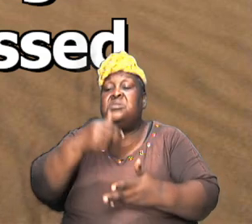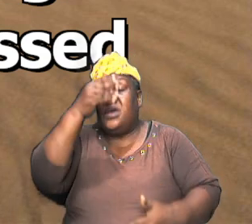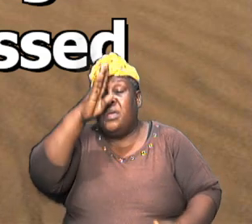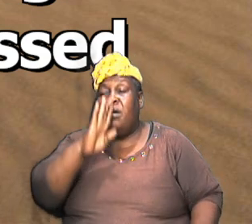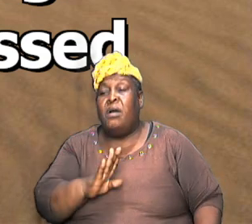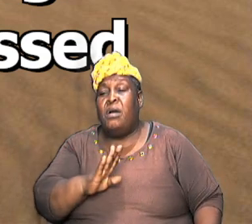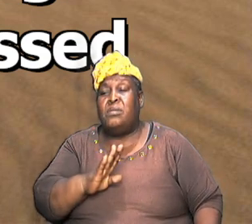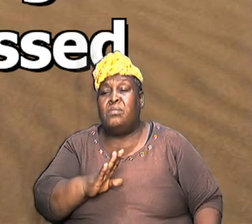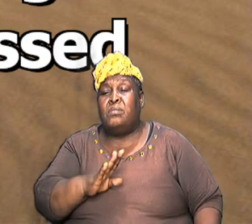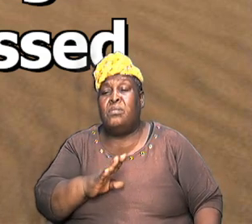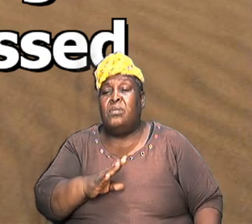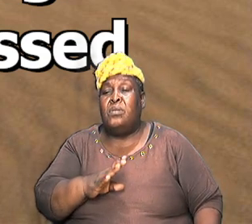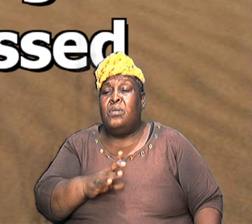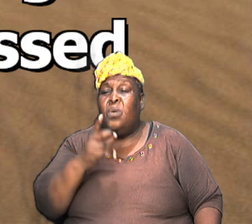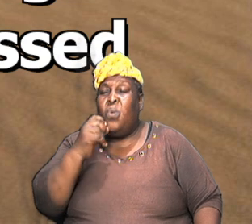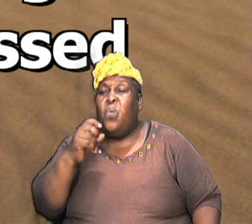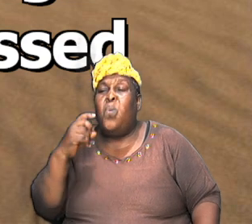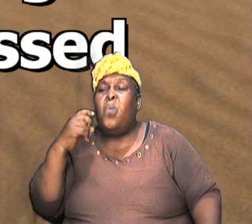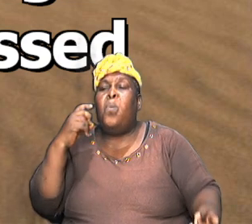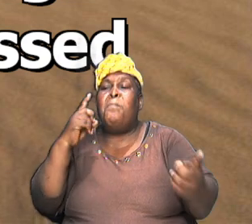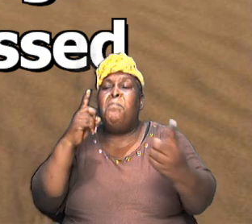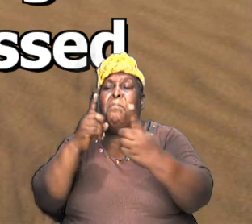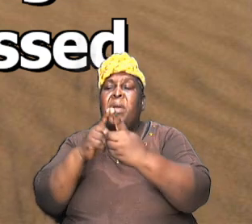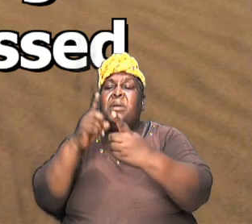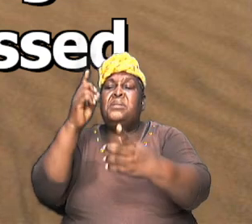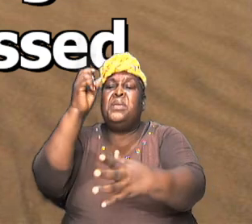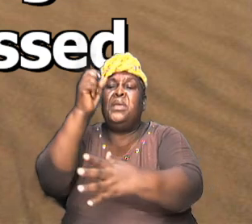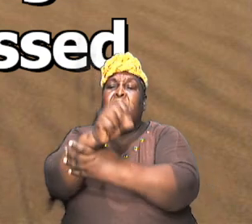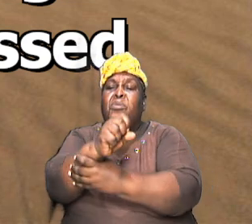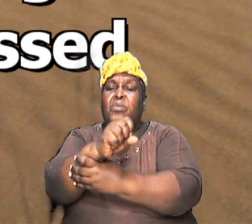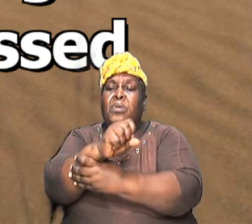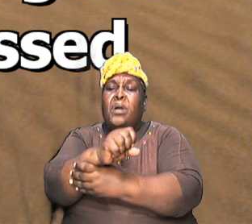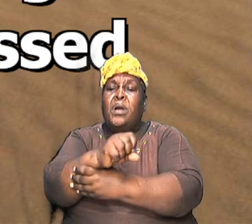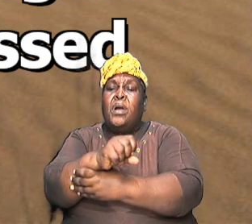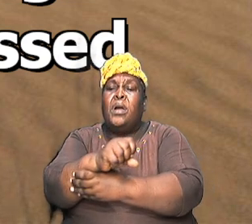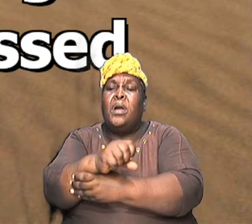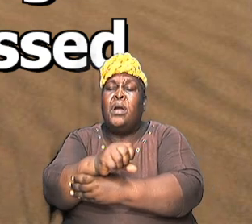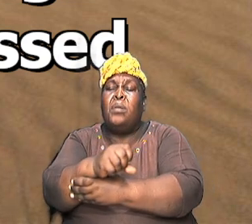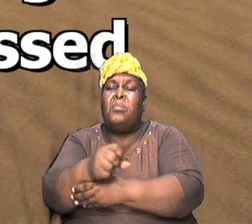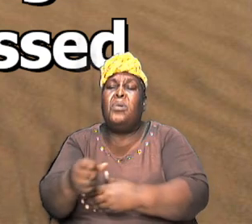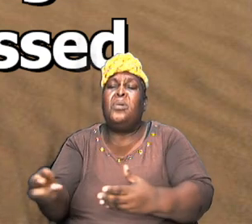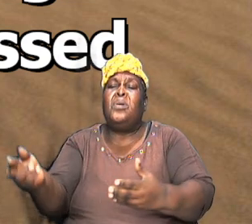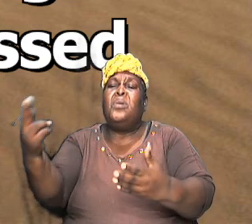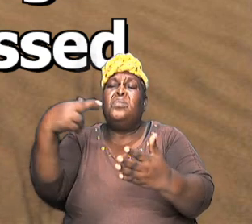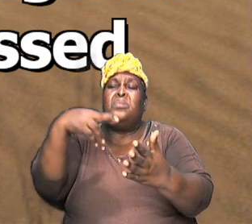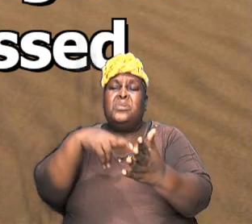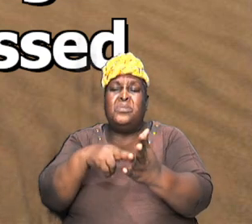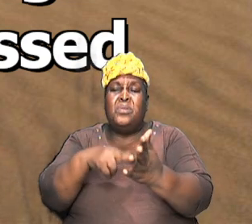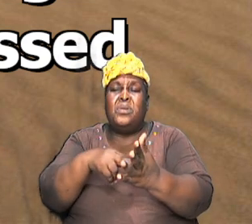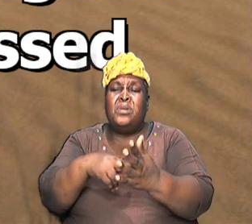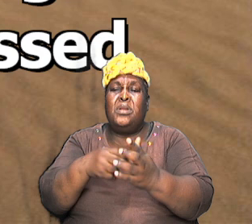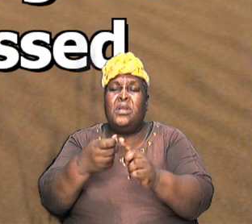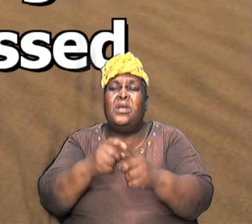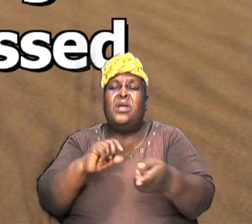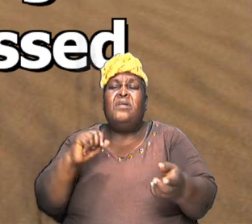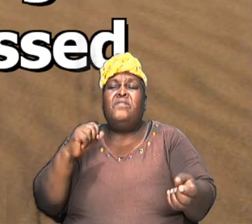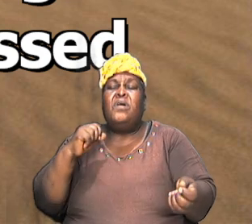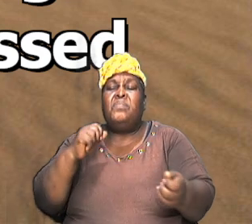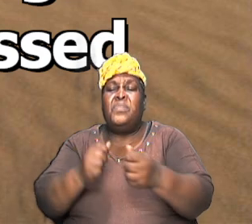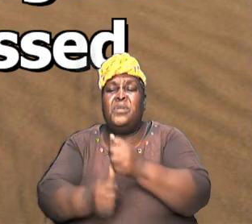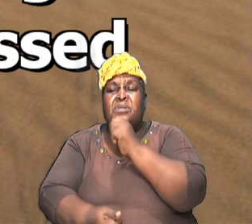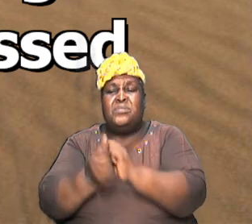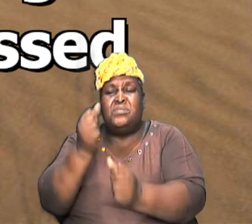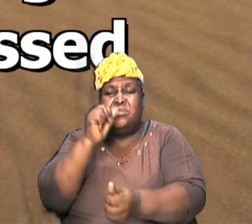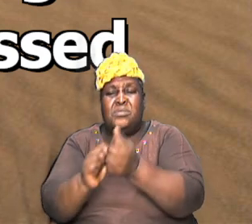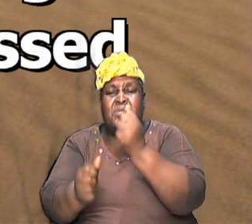Paul is writing and saying who met Abraham which is what we just said returning from the slaughter of the kings